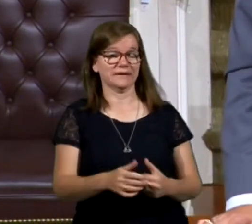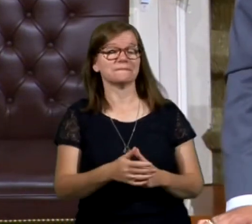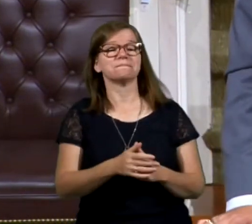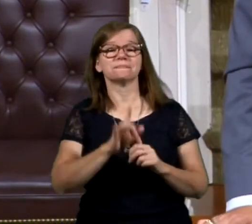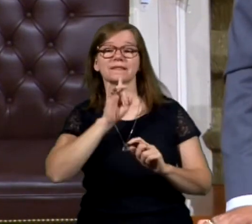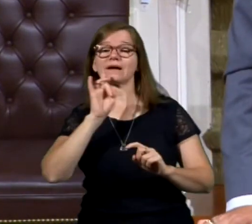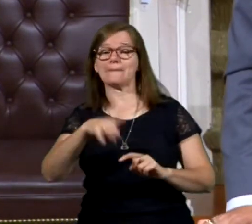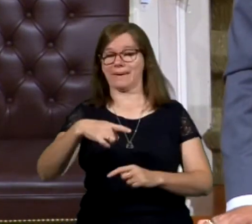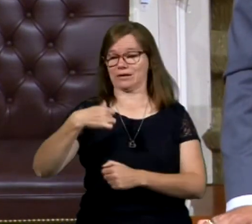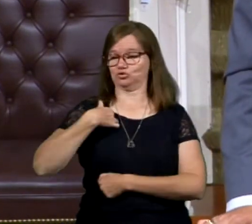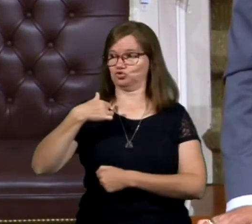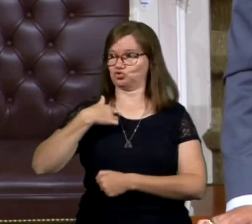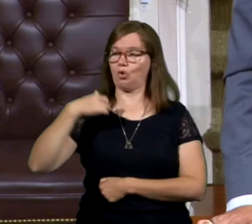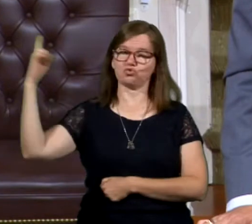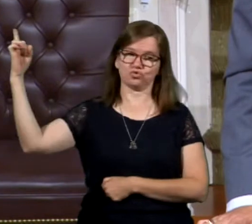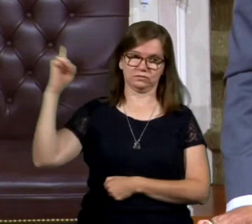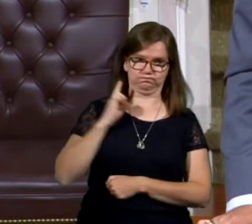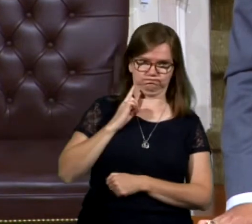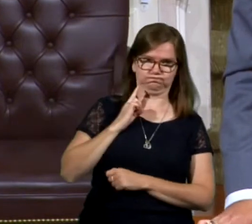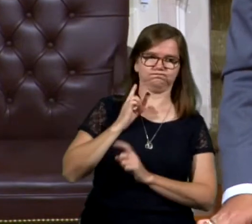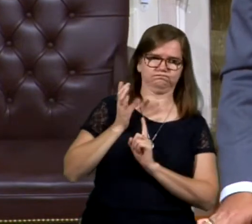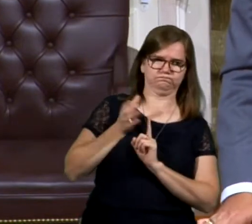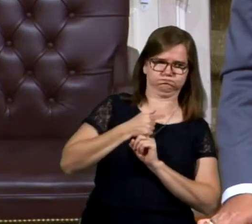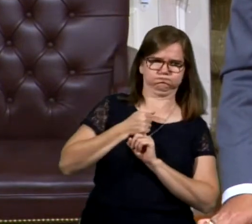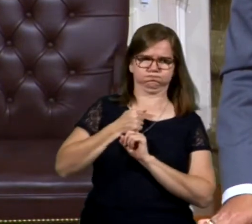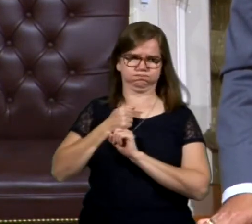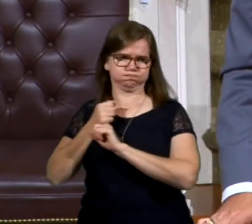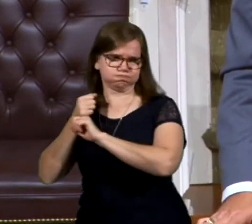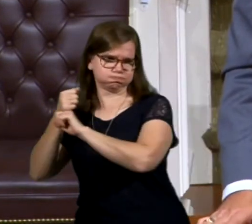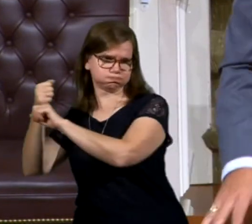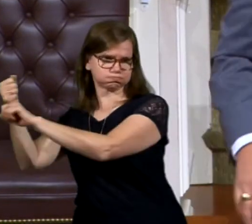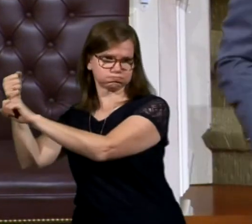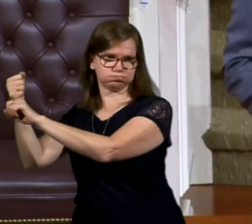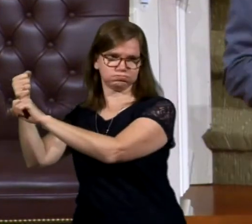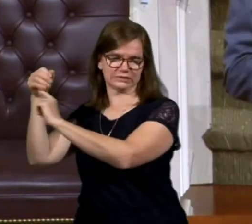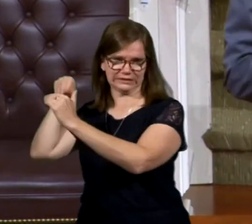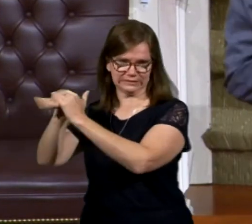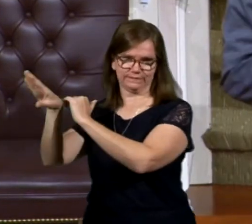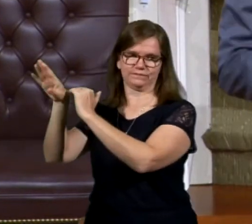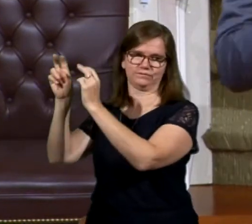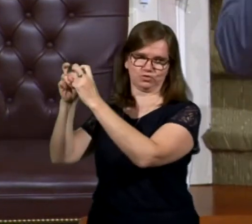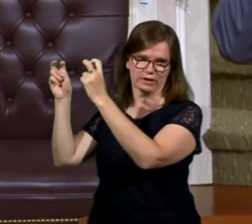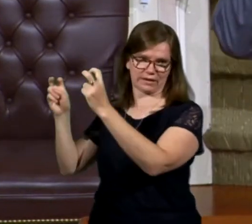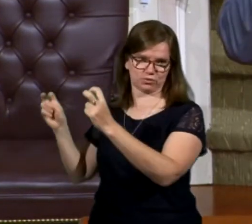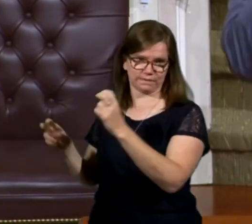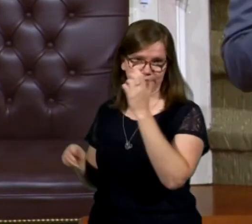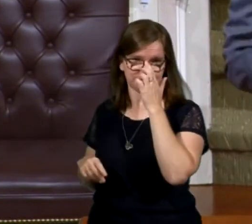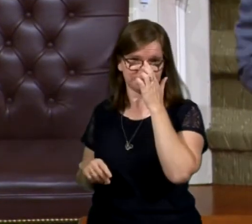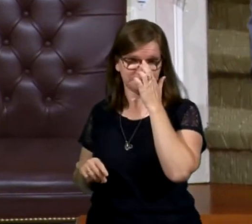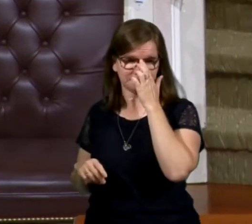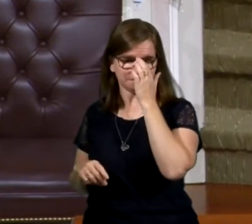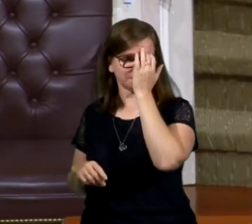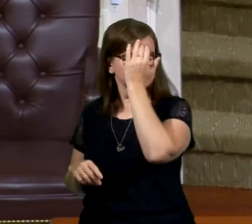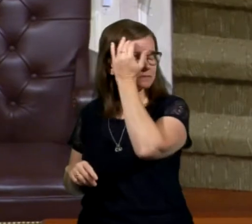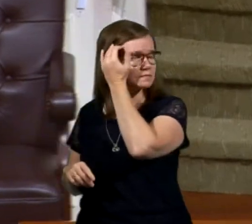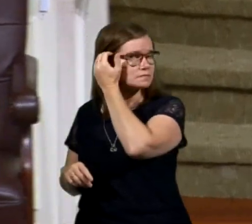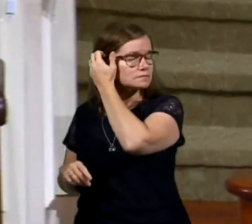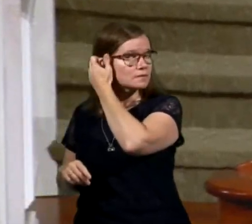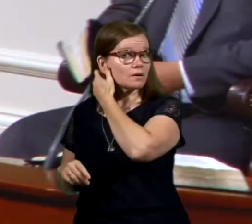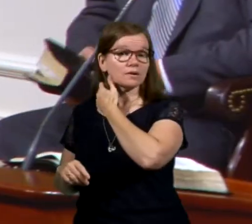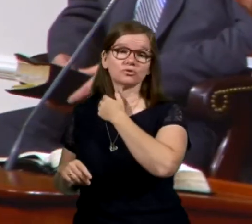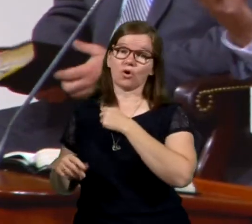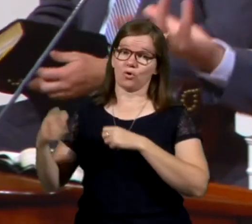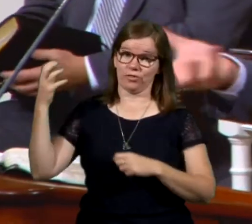commanded the soldiers to go down and take him by force and among them and bring him into the castle. So the chief